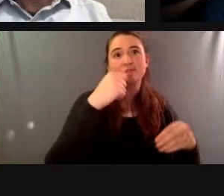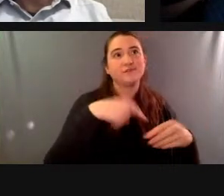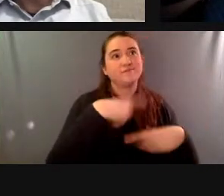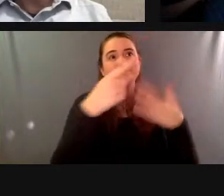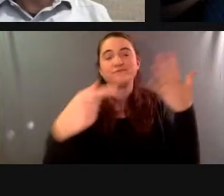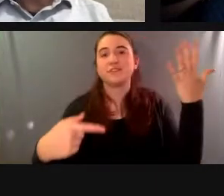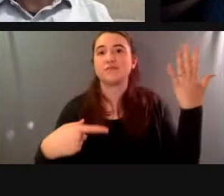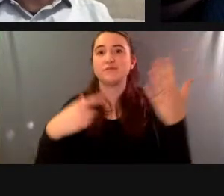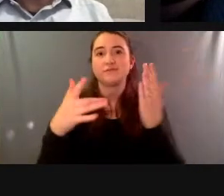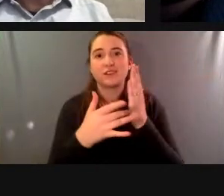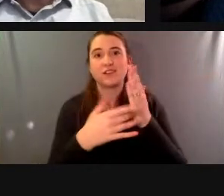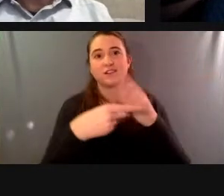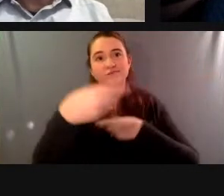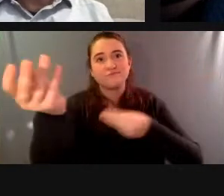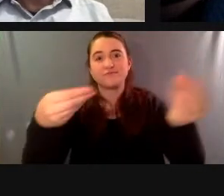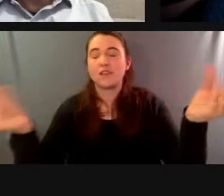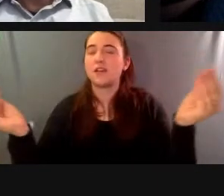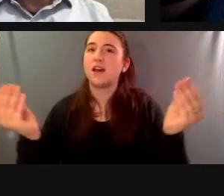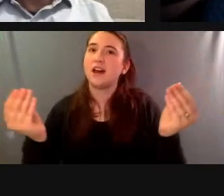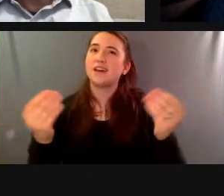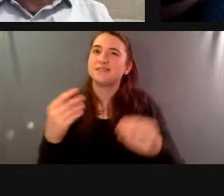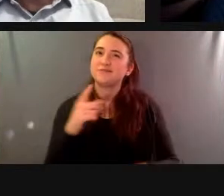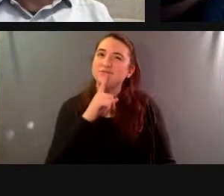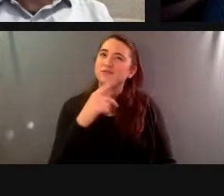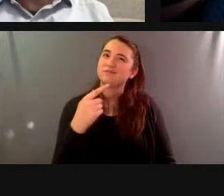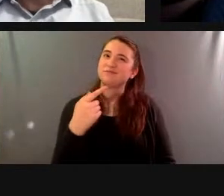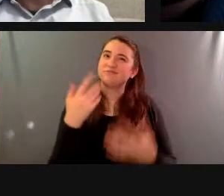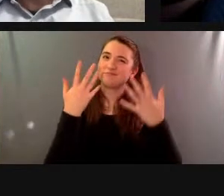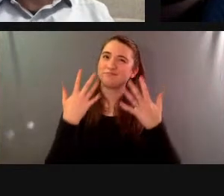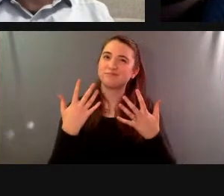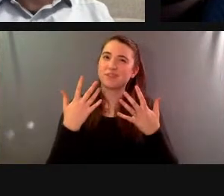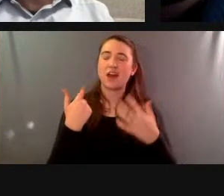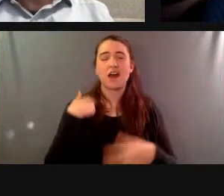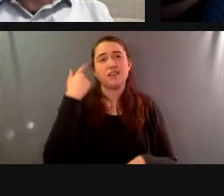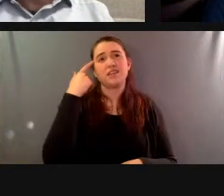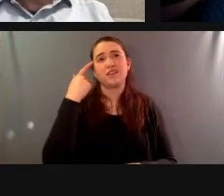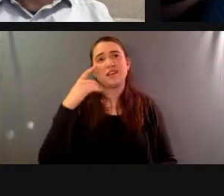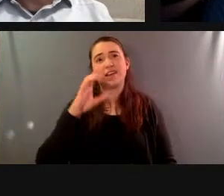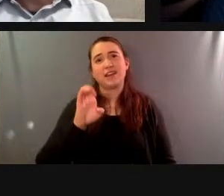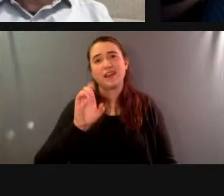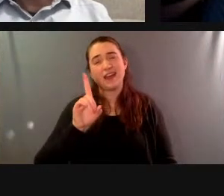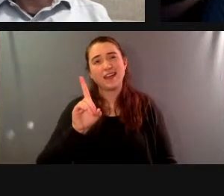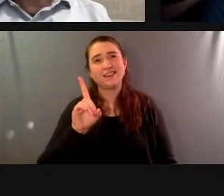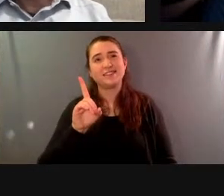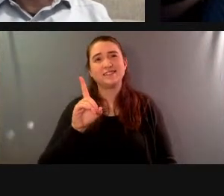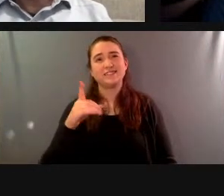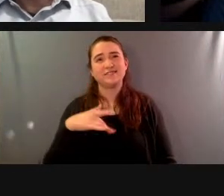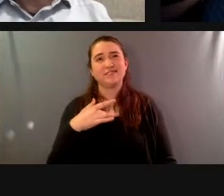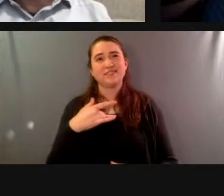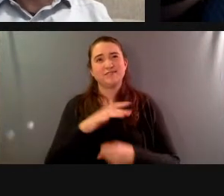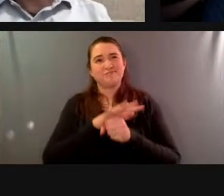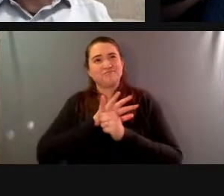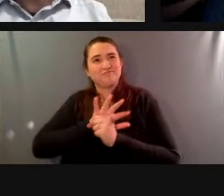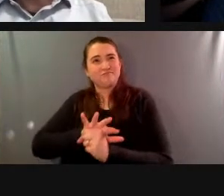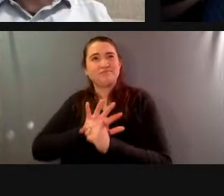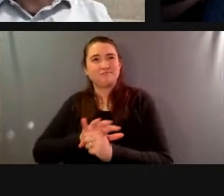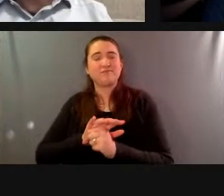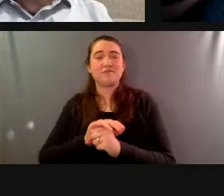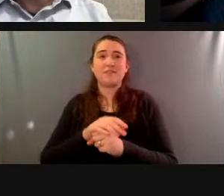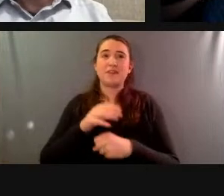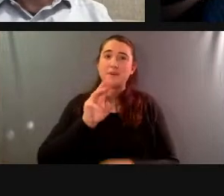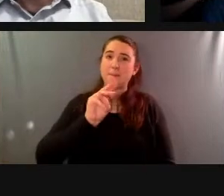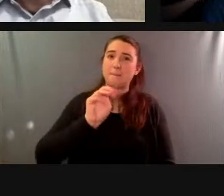it's really a pity i think a lot of pressure came on ed and his family because of the negative media publicity